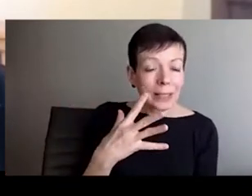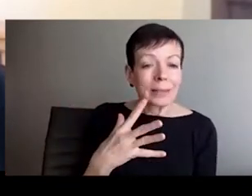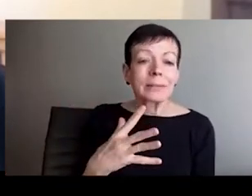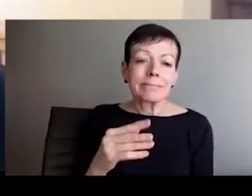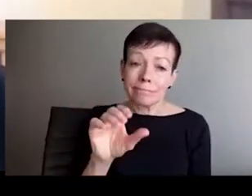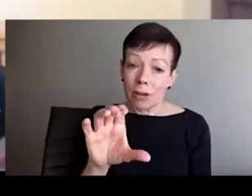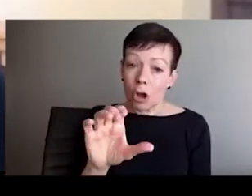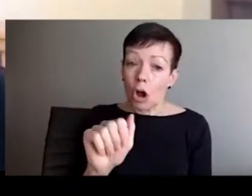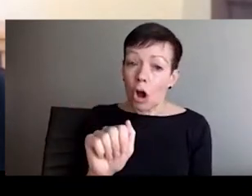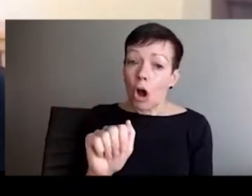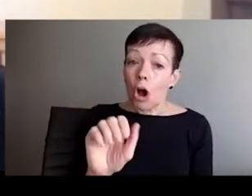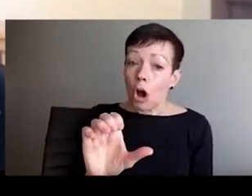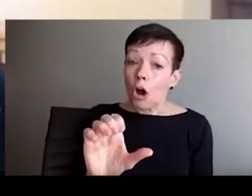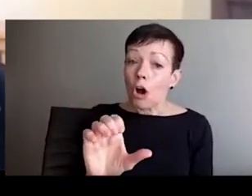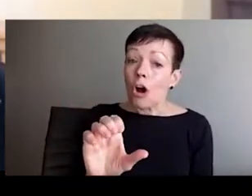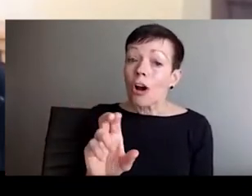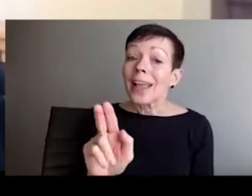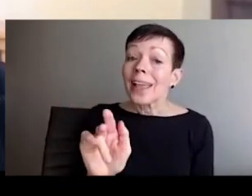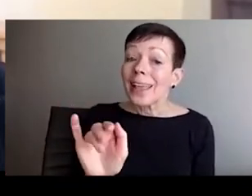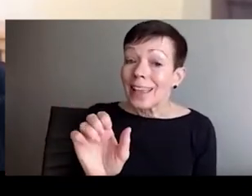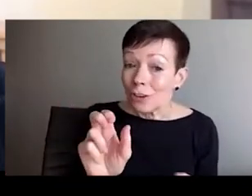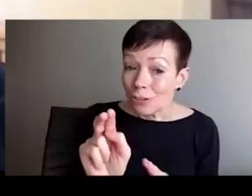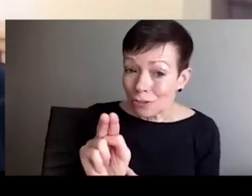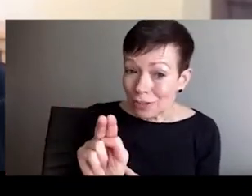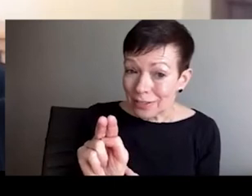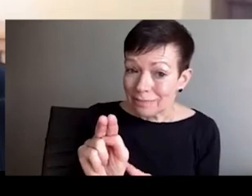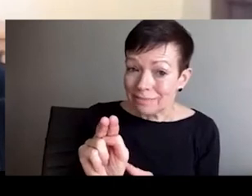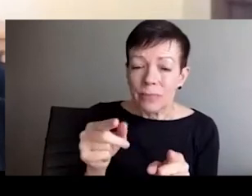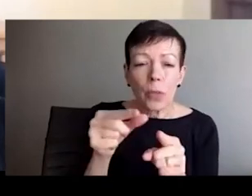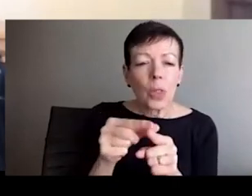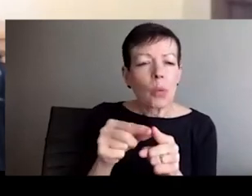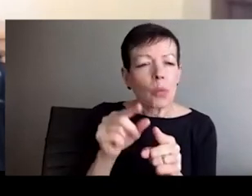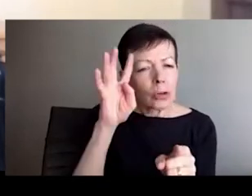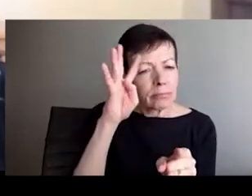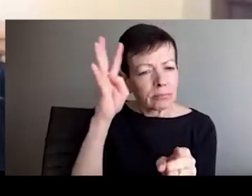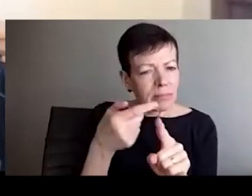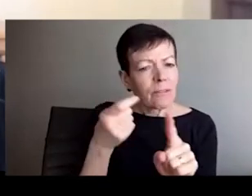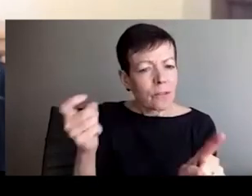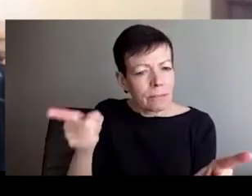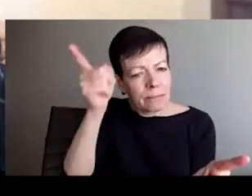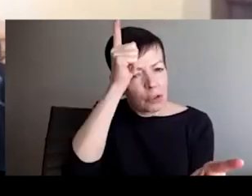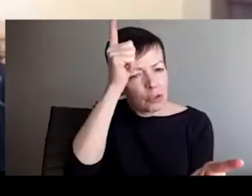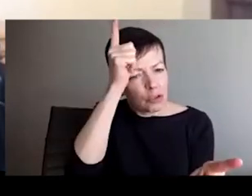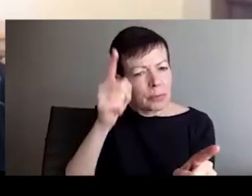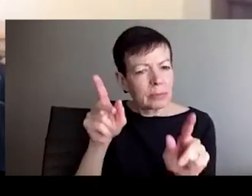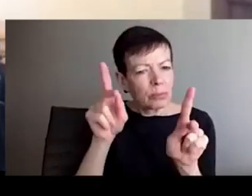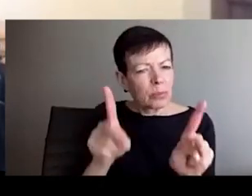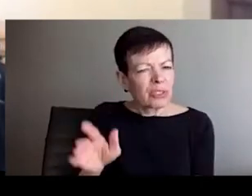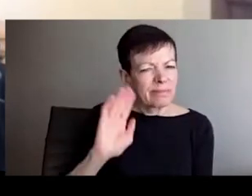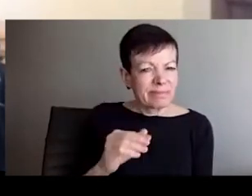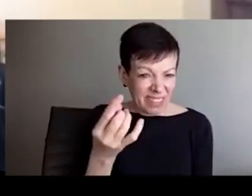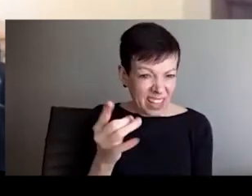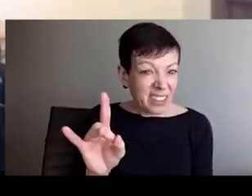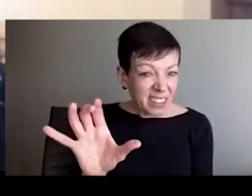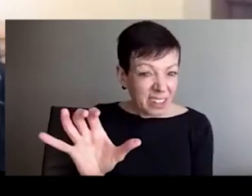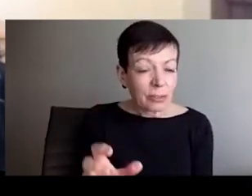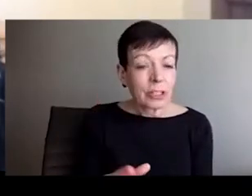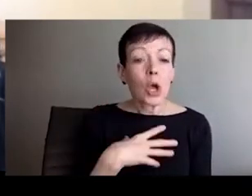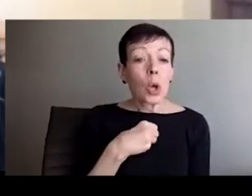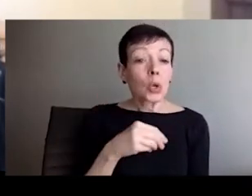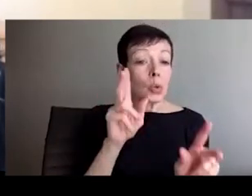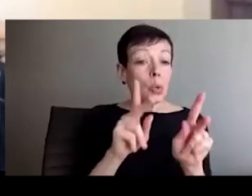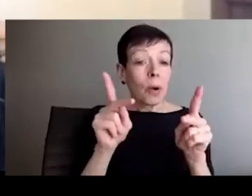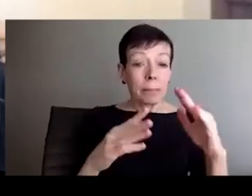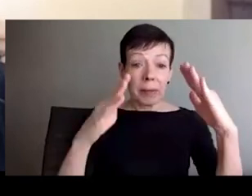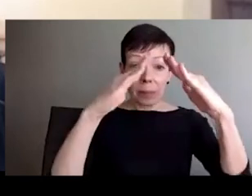Blumenbach, who are trying to create a type of zoological understanding of humanness. And